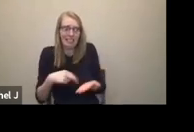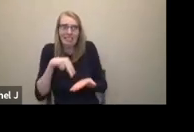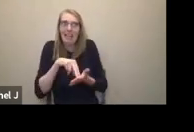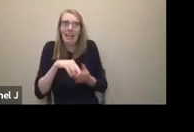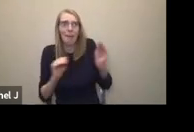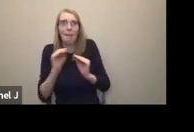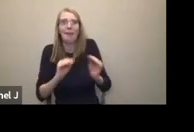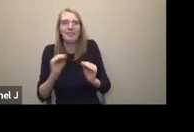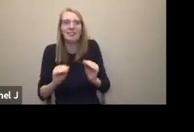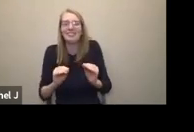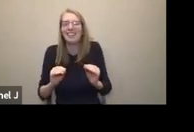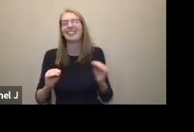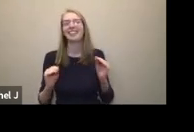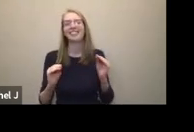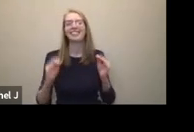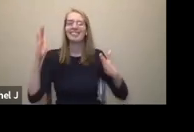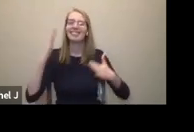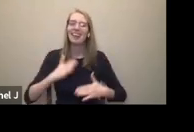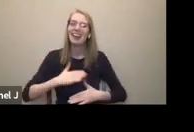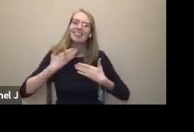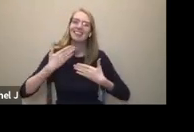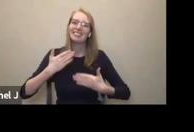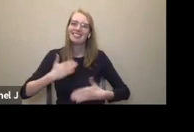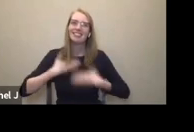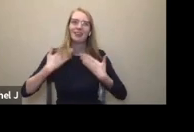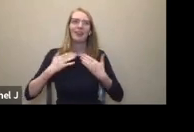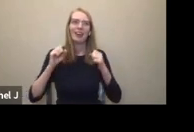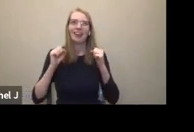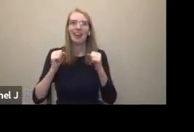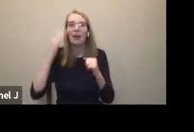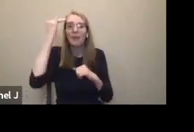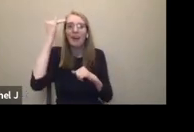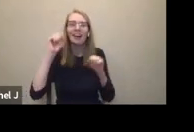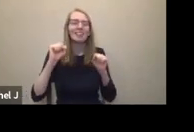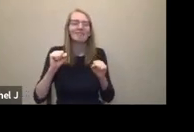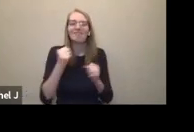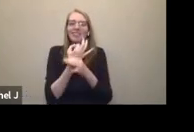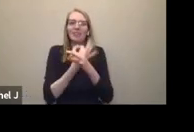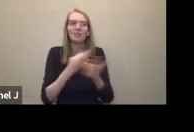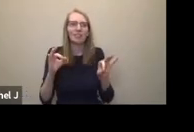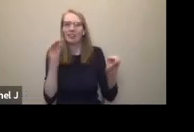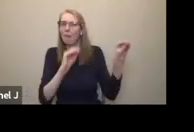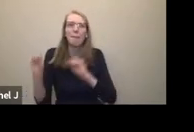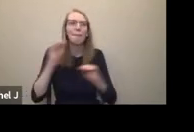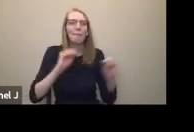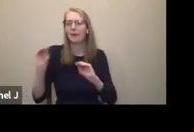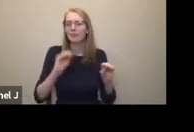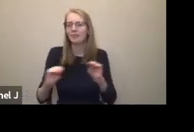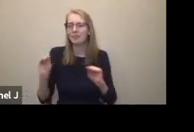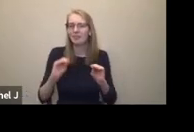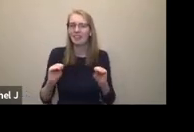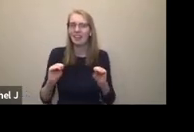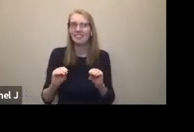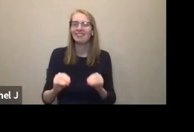I've never experienced the community essence of theater more than during relaxed performances. And you're inviting a whole new group of patrons